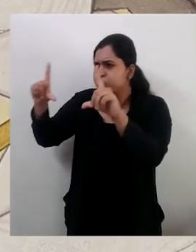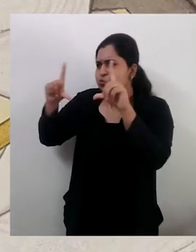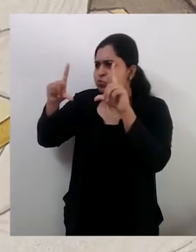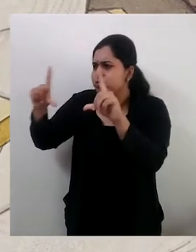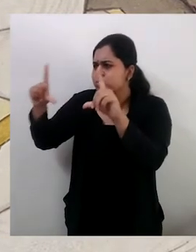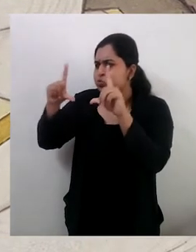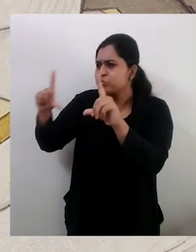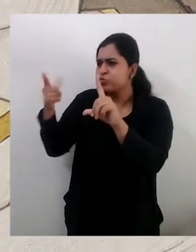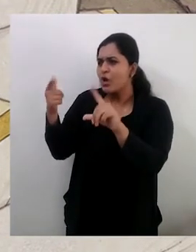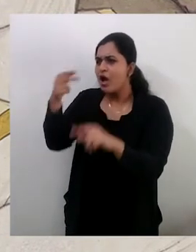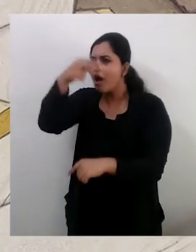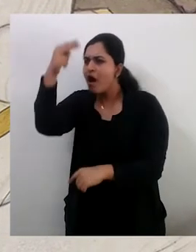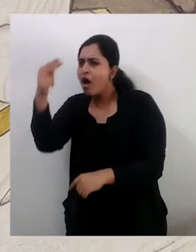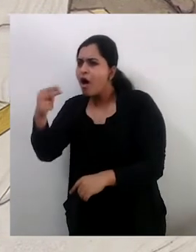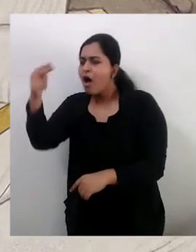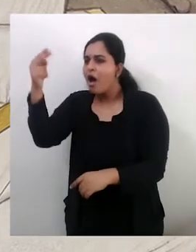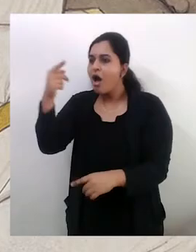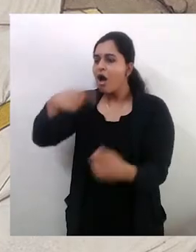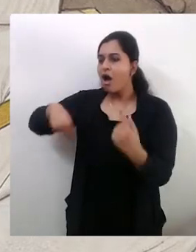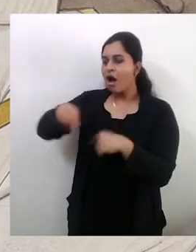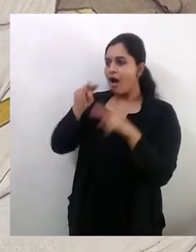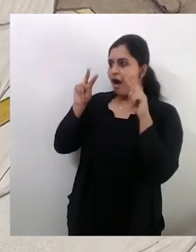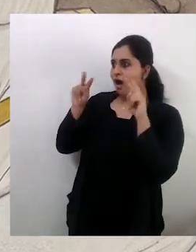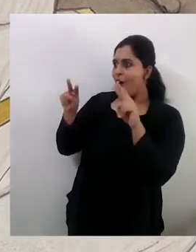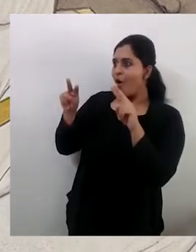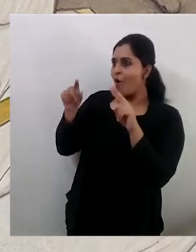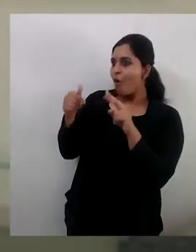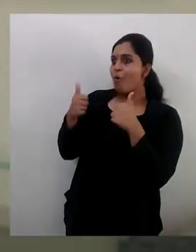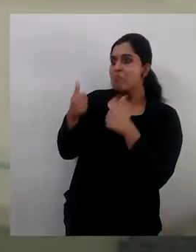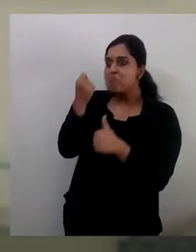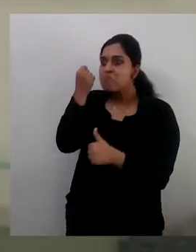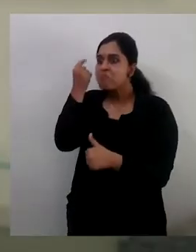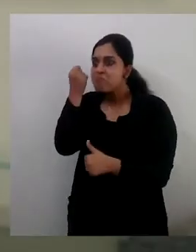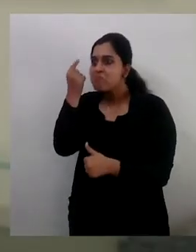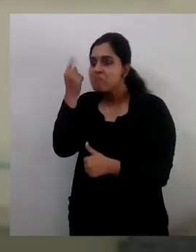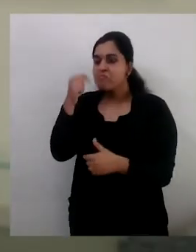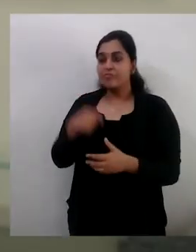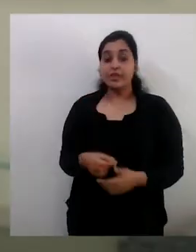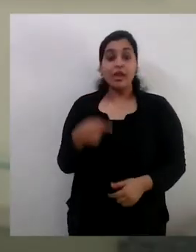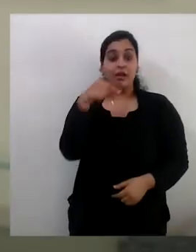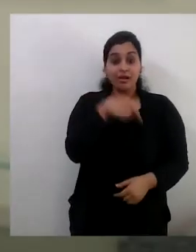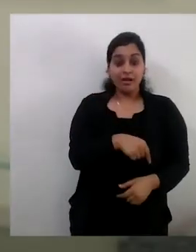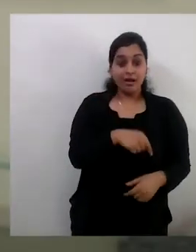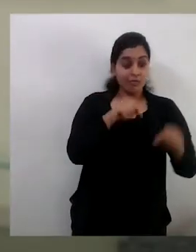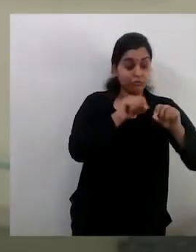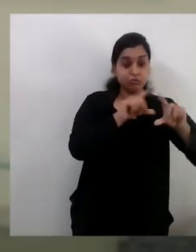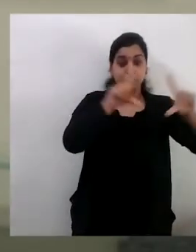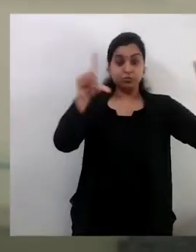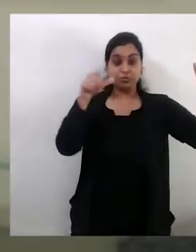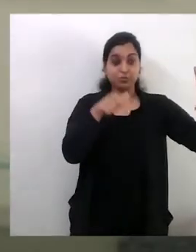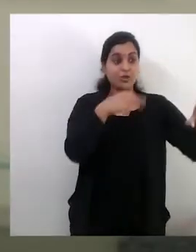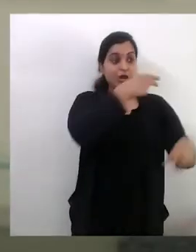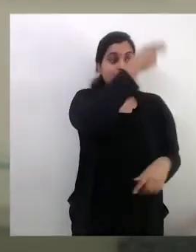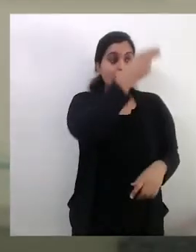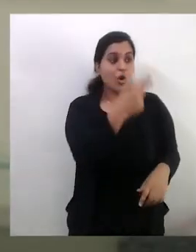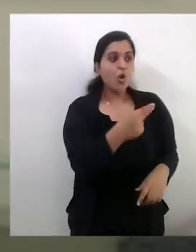studied at leisure, enjoyed privately or among guests. Maitha's style and pictorial language was influenced